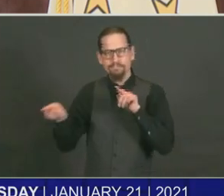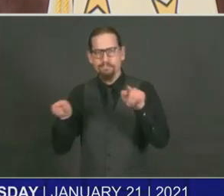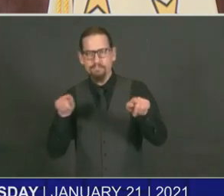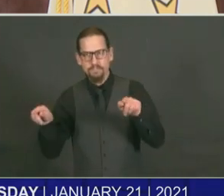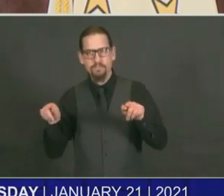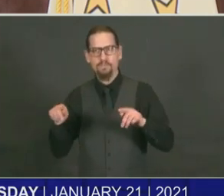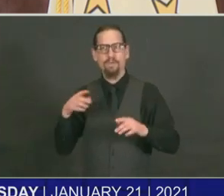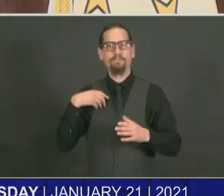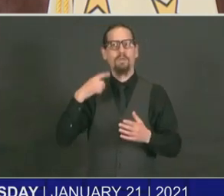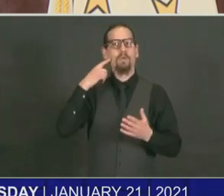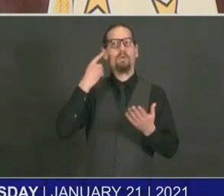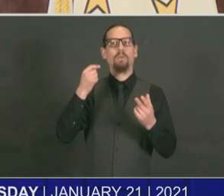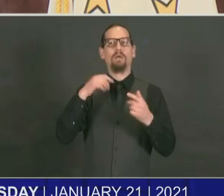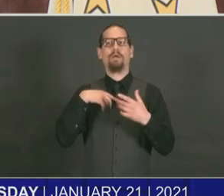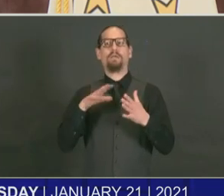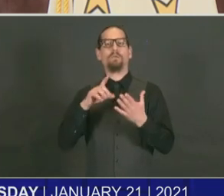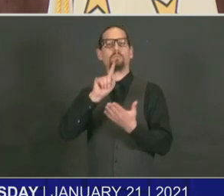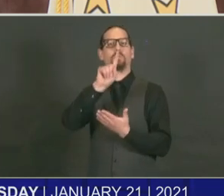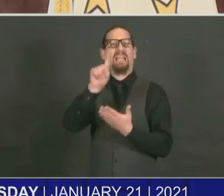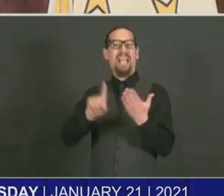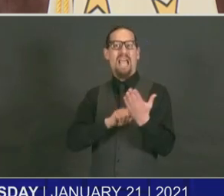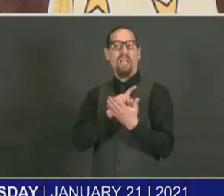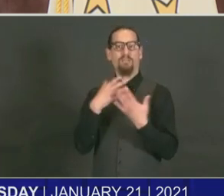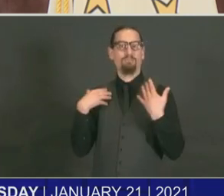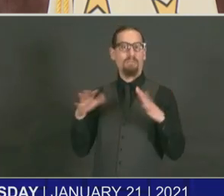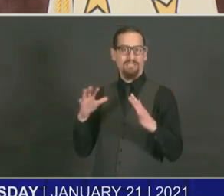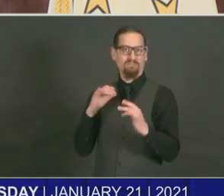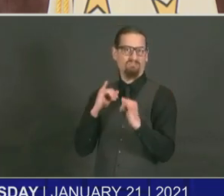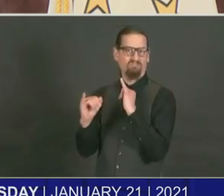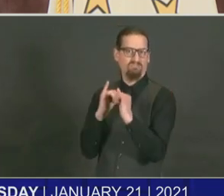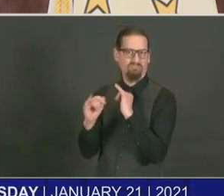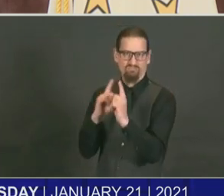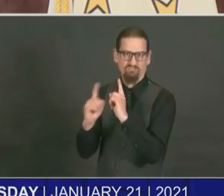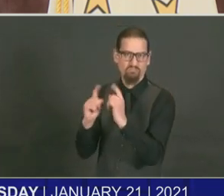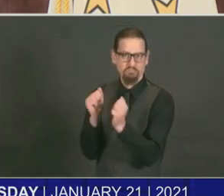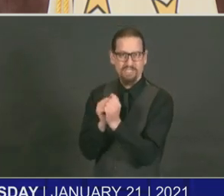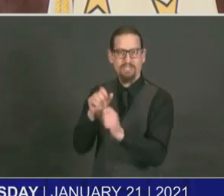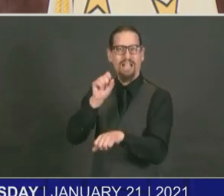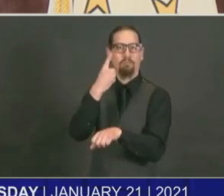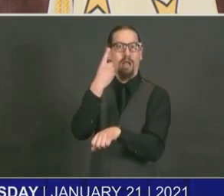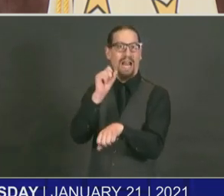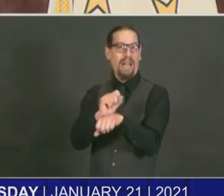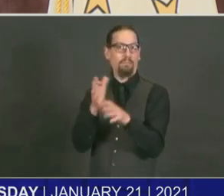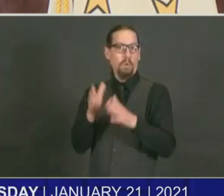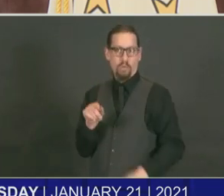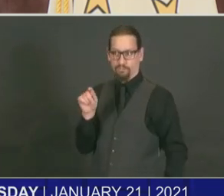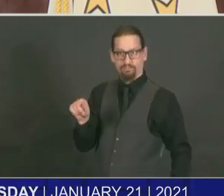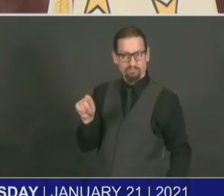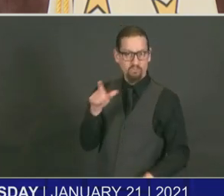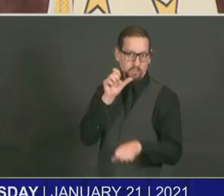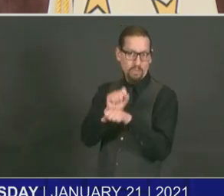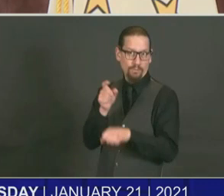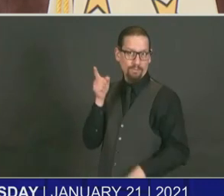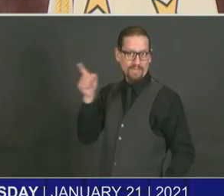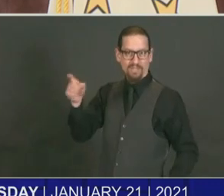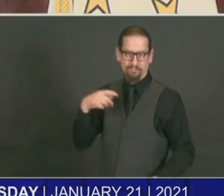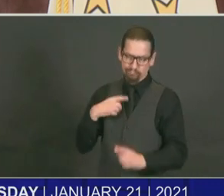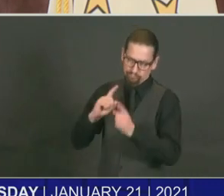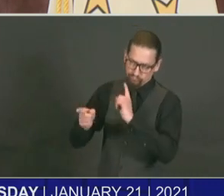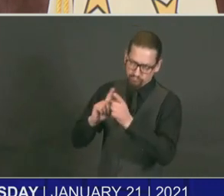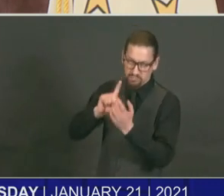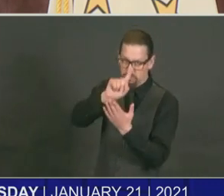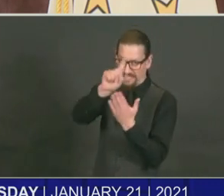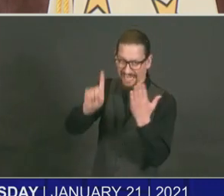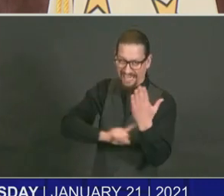Facebook, The Coalition Radio. To wit, casino chips are freely exchanged between casino patrons and employees, un-gloved, at will,